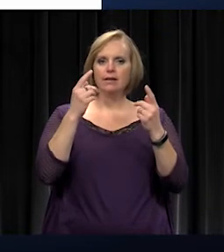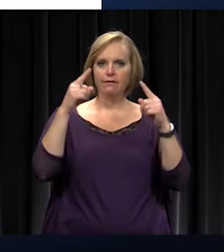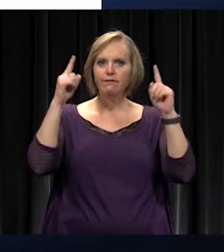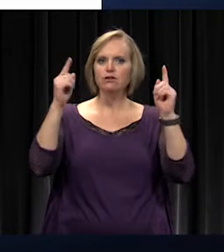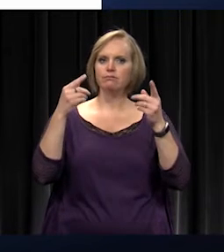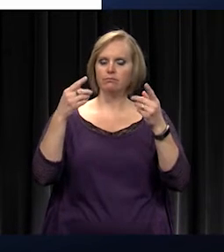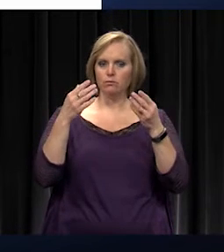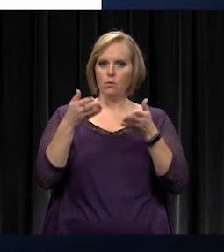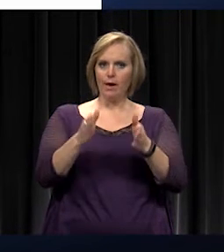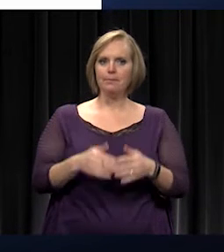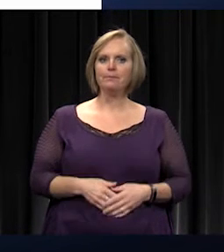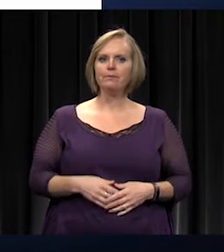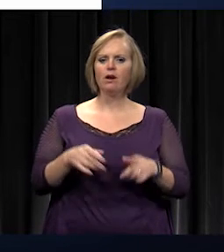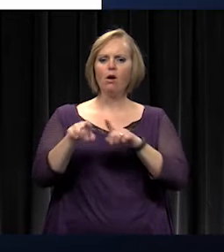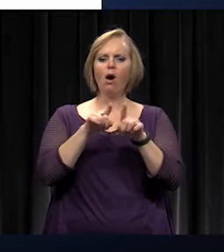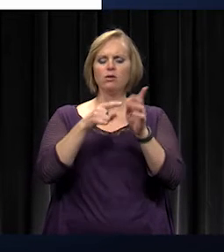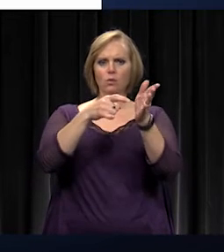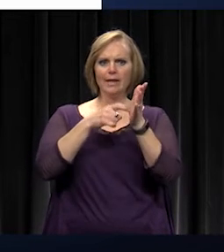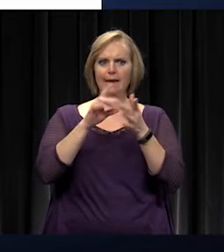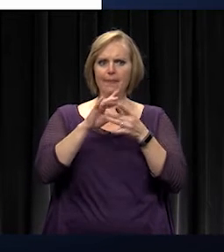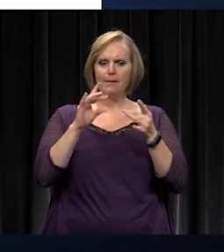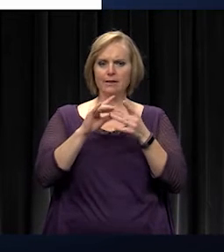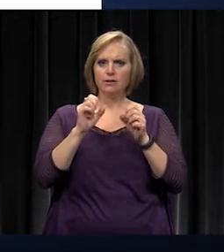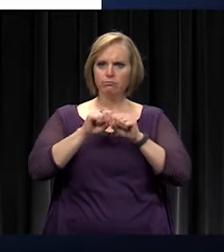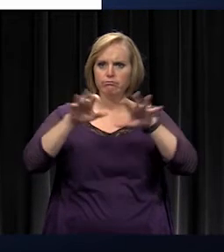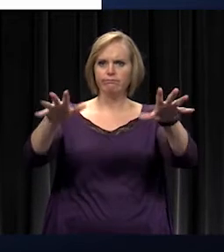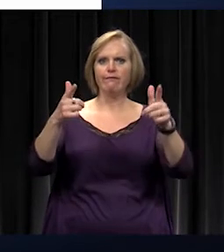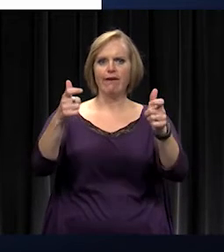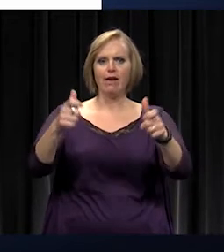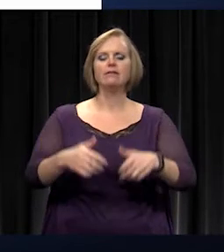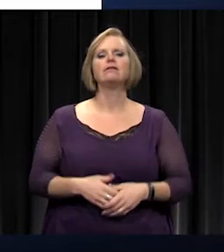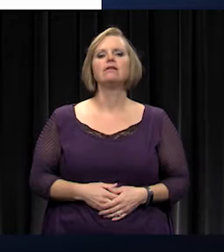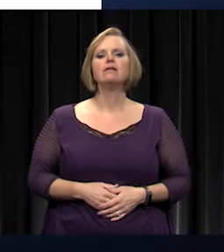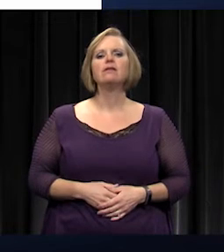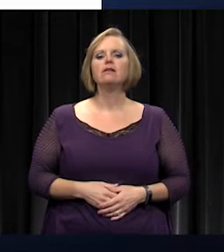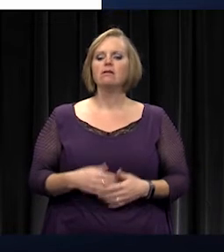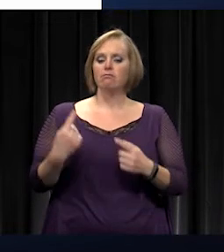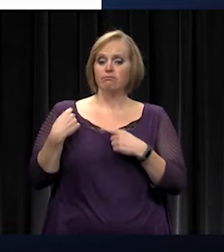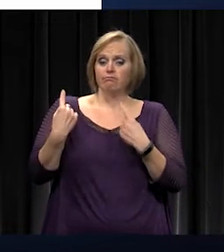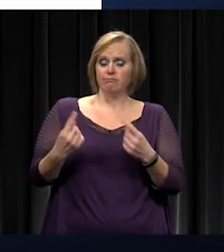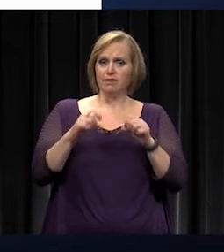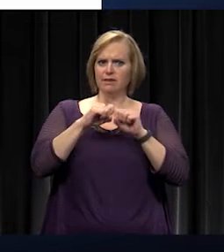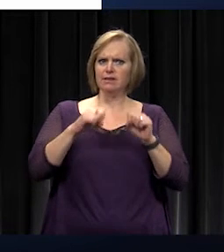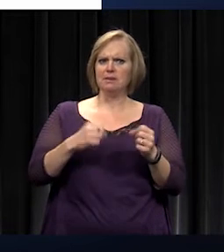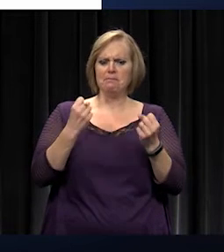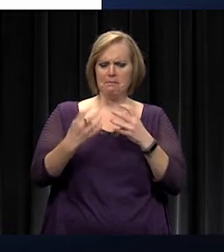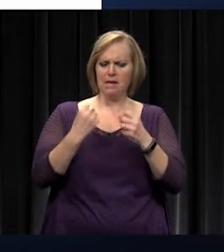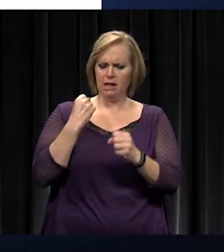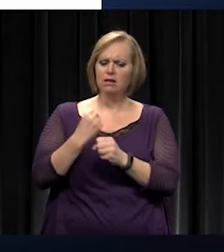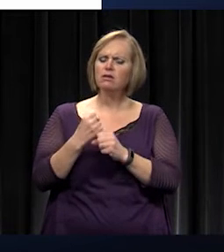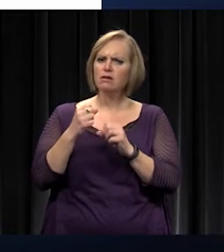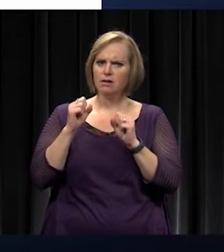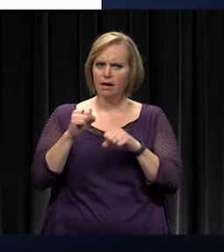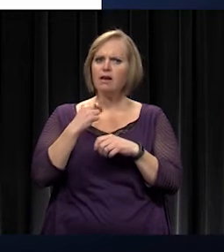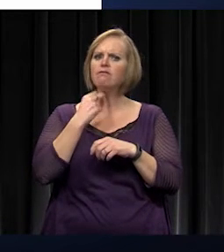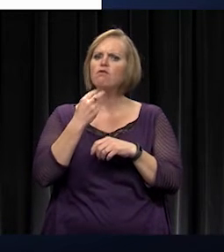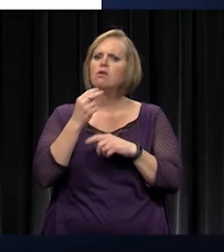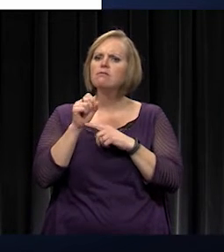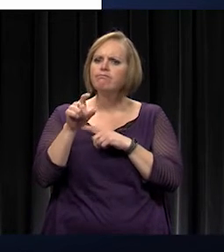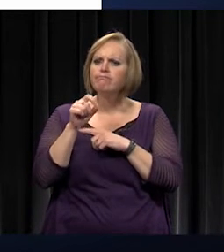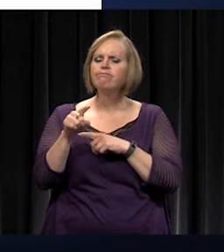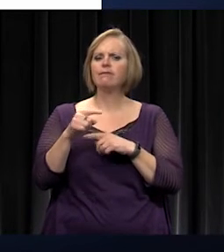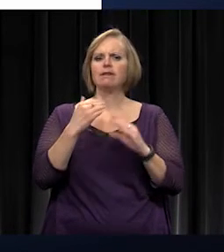We also have a need for those messages to get out quickly. We have had a system in place for a number of years that can send voice messages and email